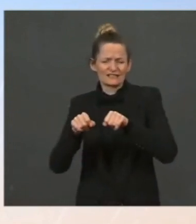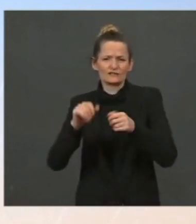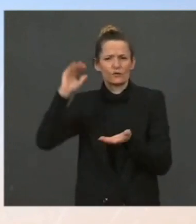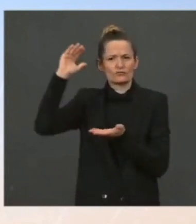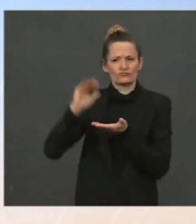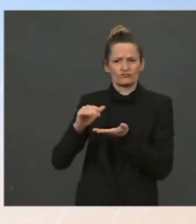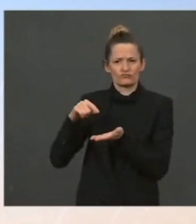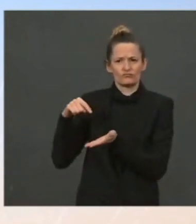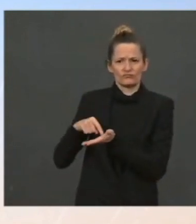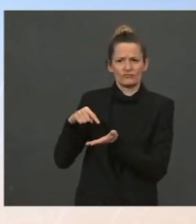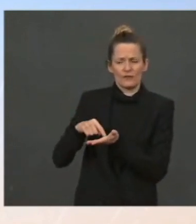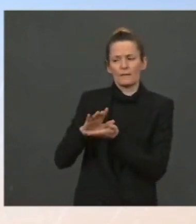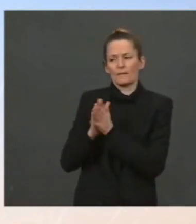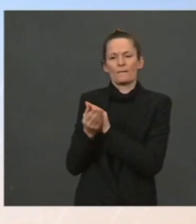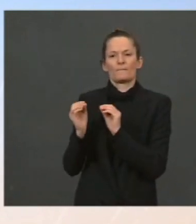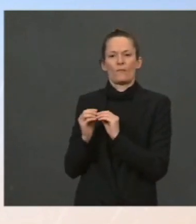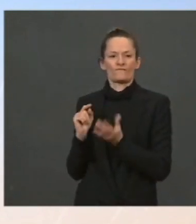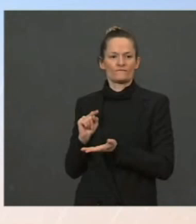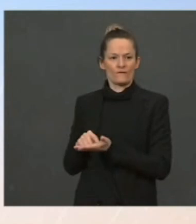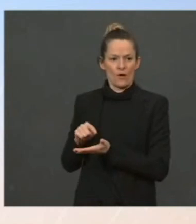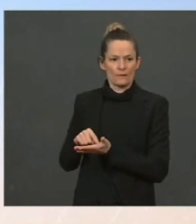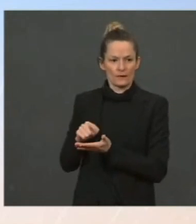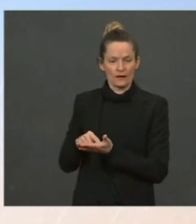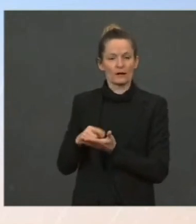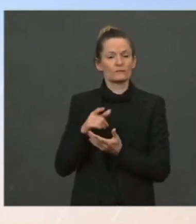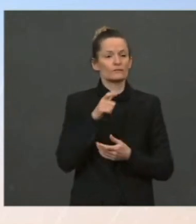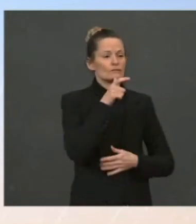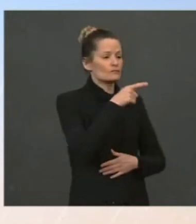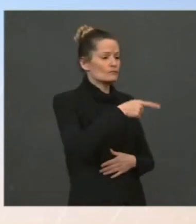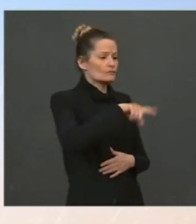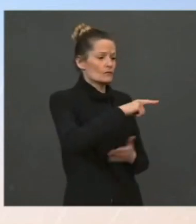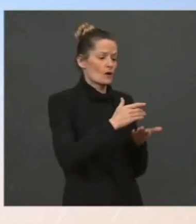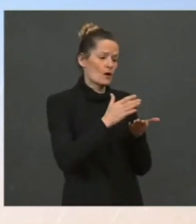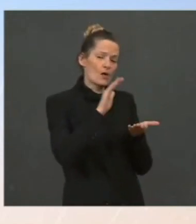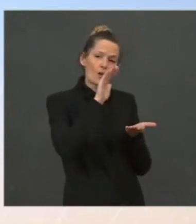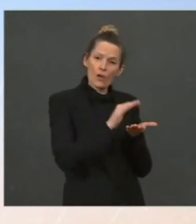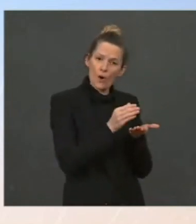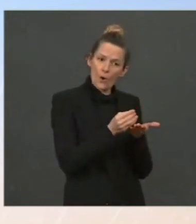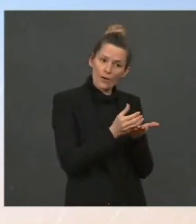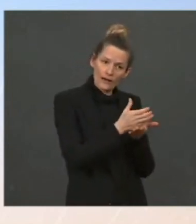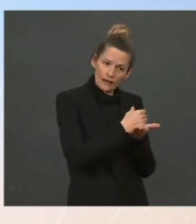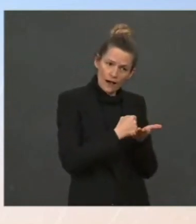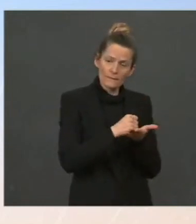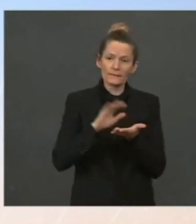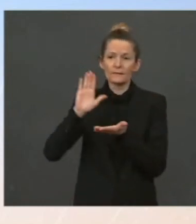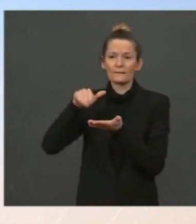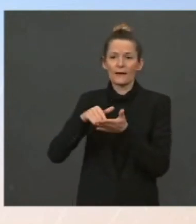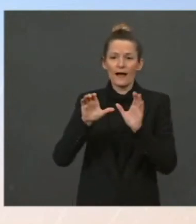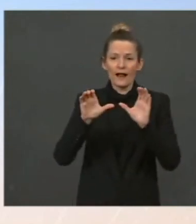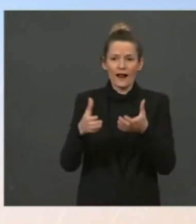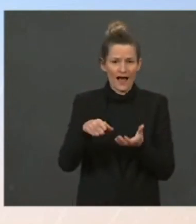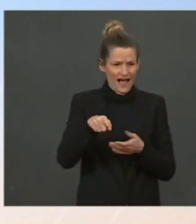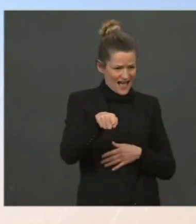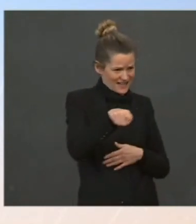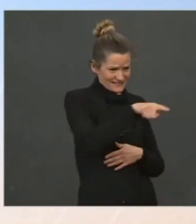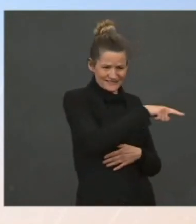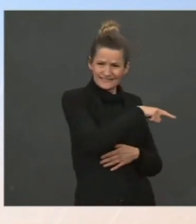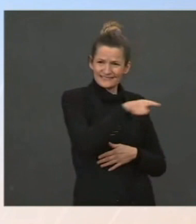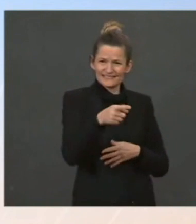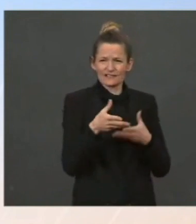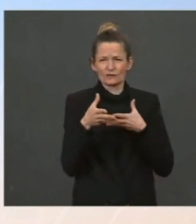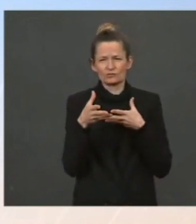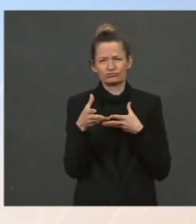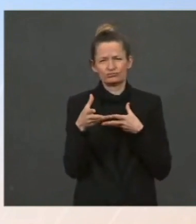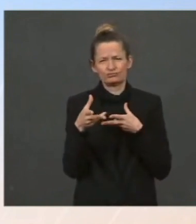because low-income families and middle-class families and working-class people are suffering the most, he wants to make sure that he has got a robust